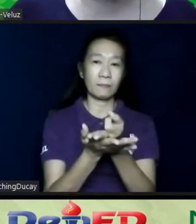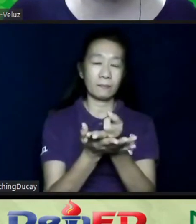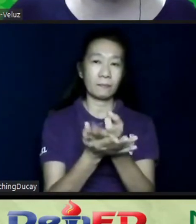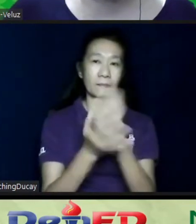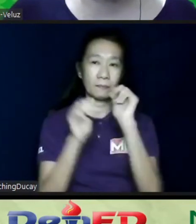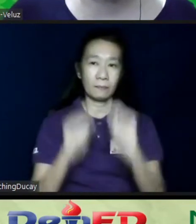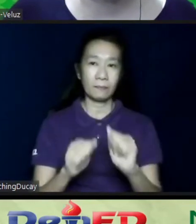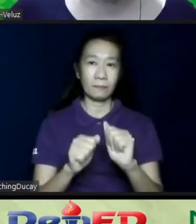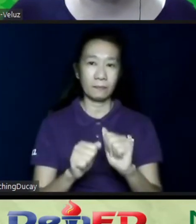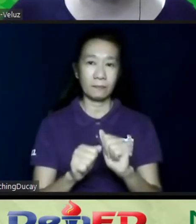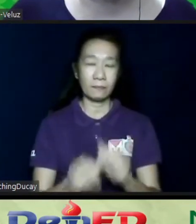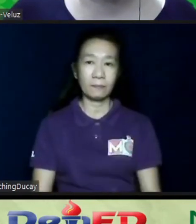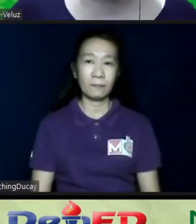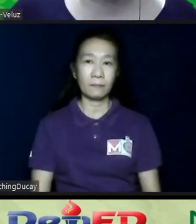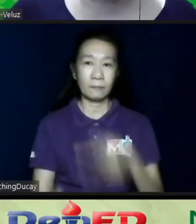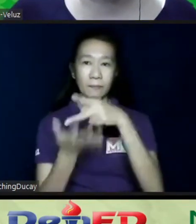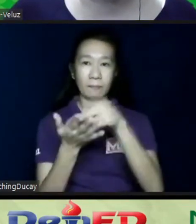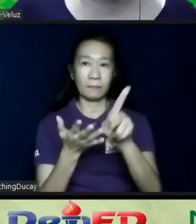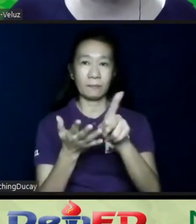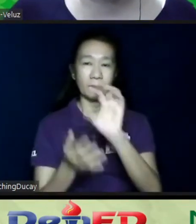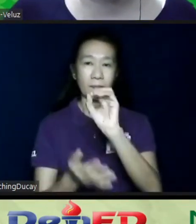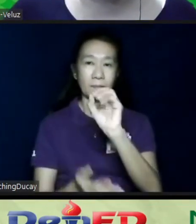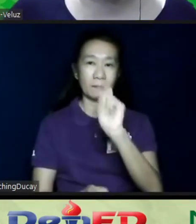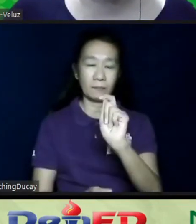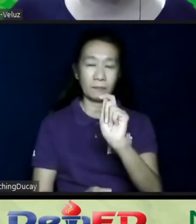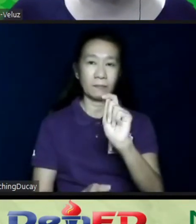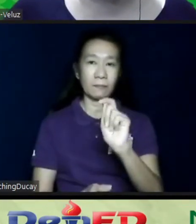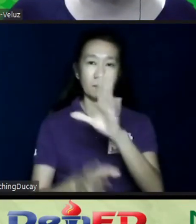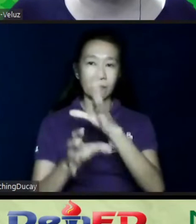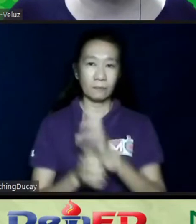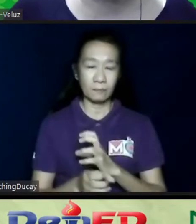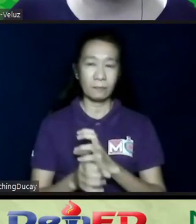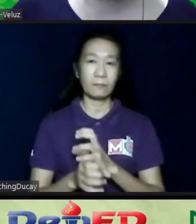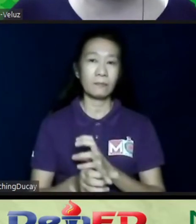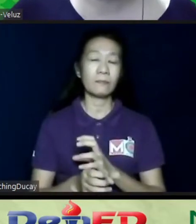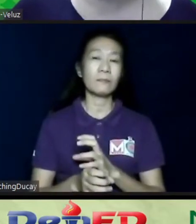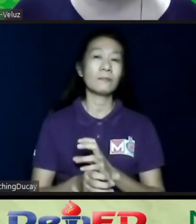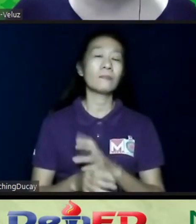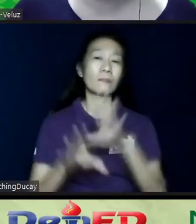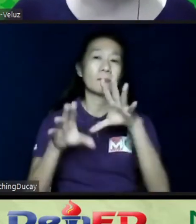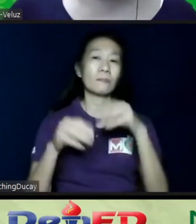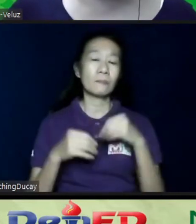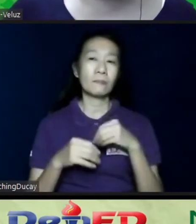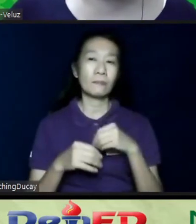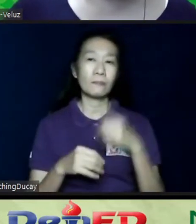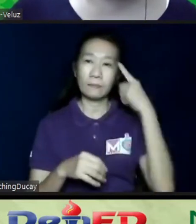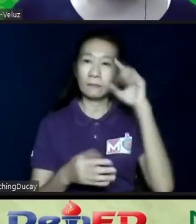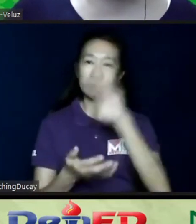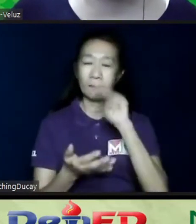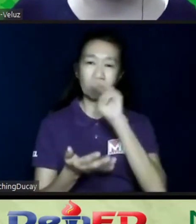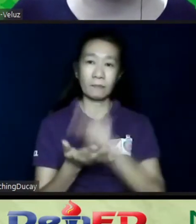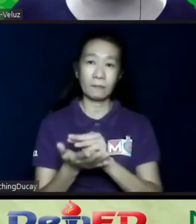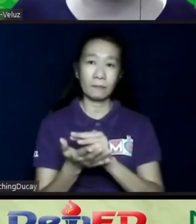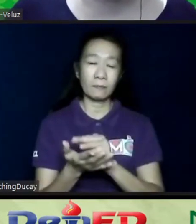compensate the OT that they to hire. Now, in the case of Mandaluyong, for example,